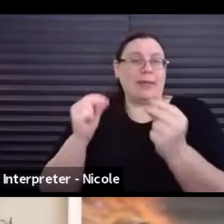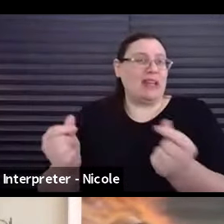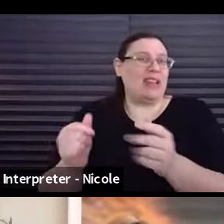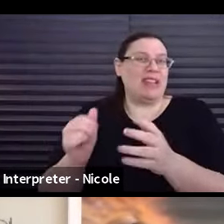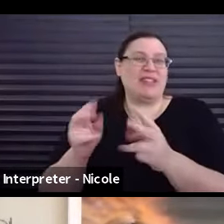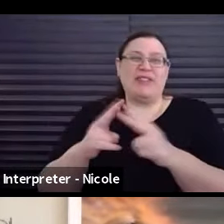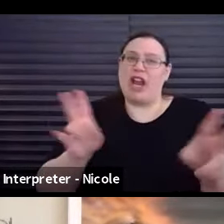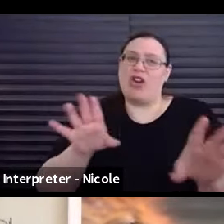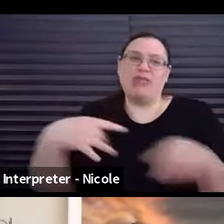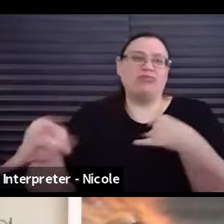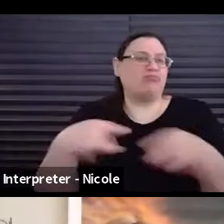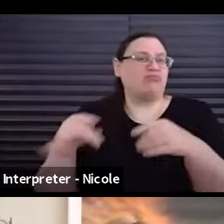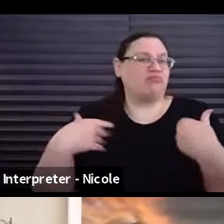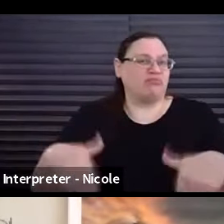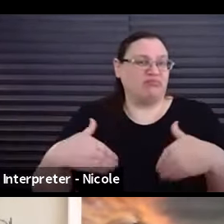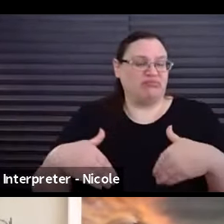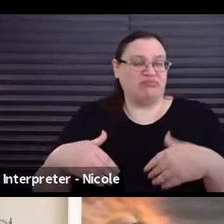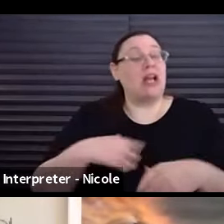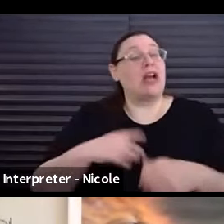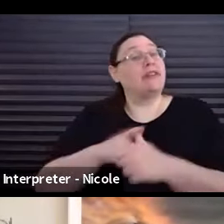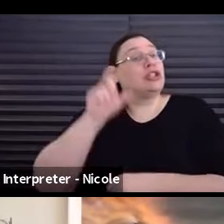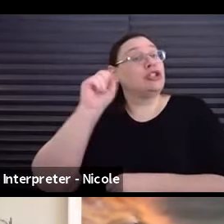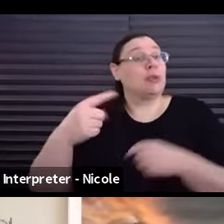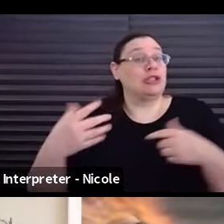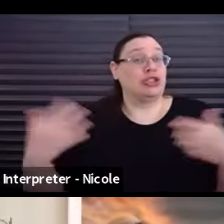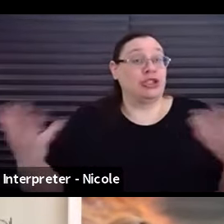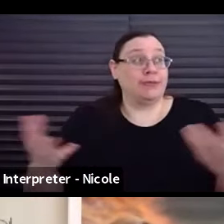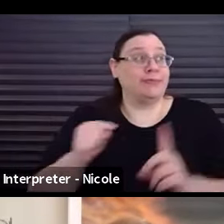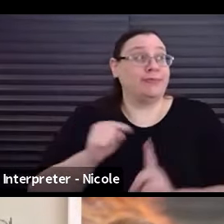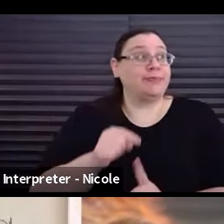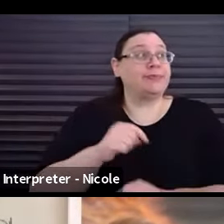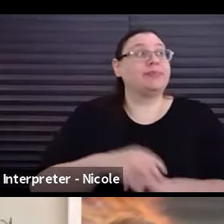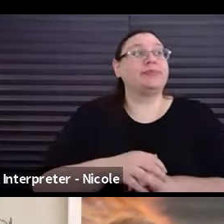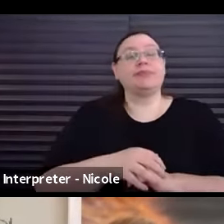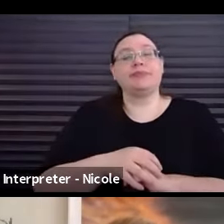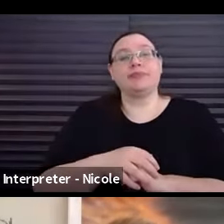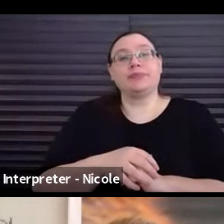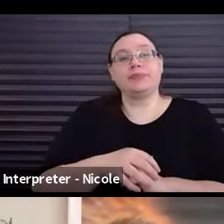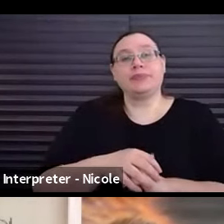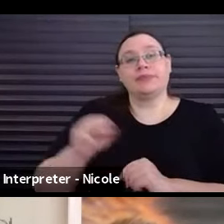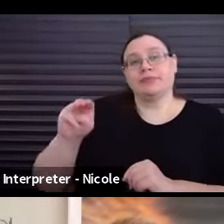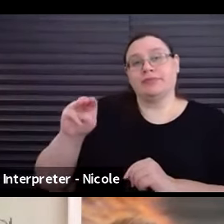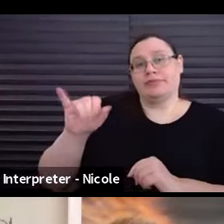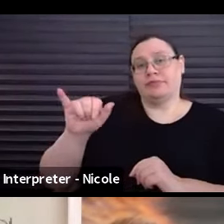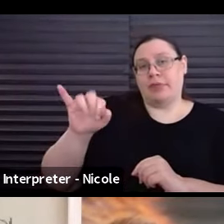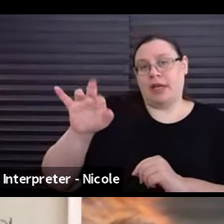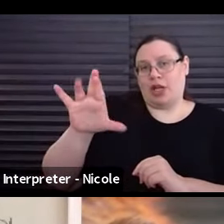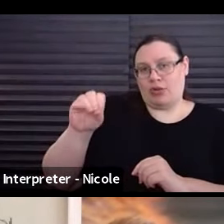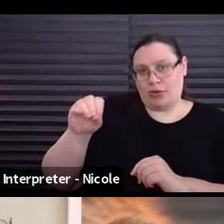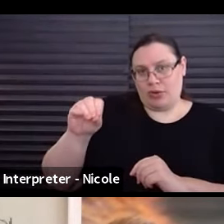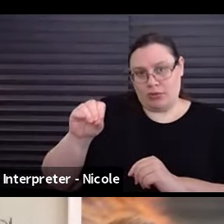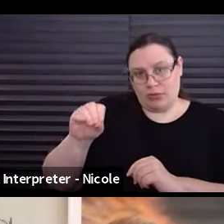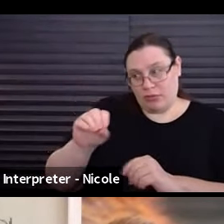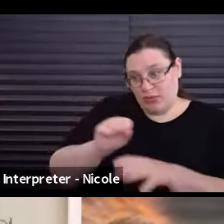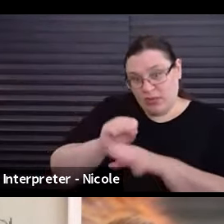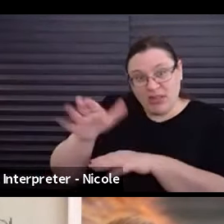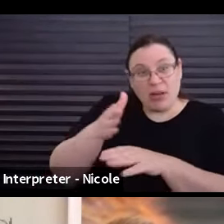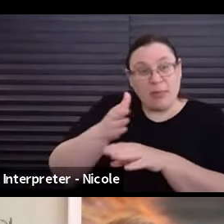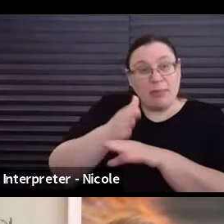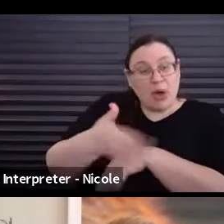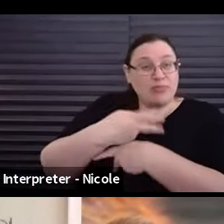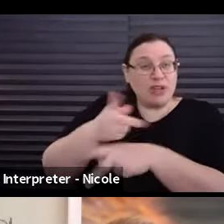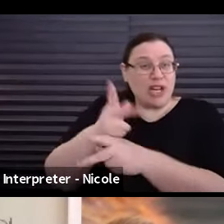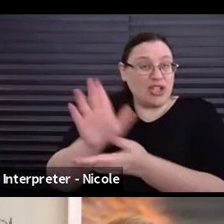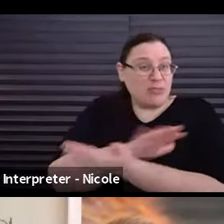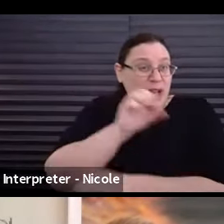nimble, The first question I have here, um, is for micro. Do I have to submit any post-production paperwork